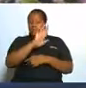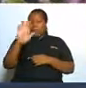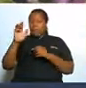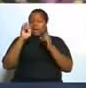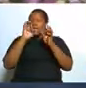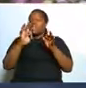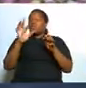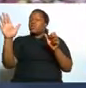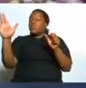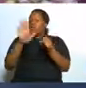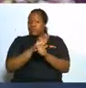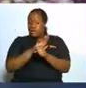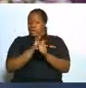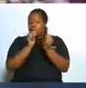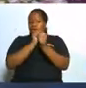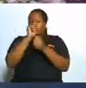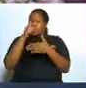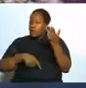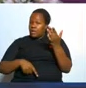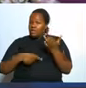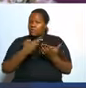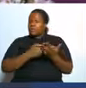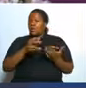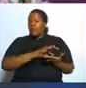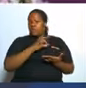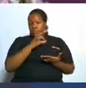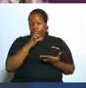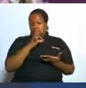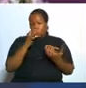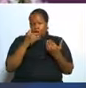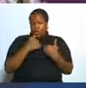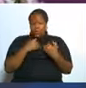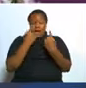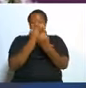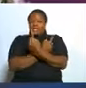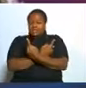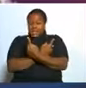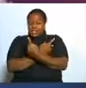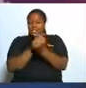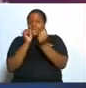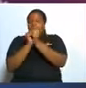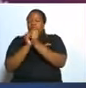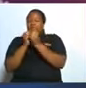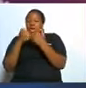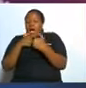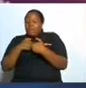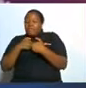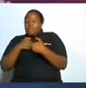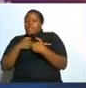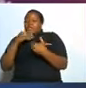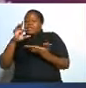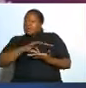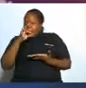with the holy spirit there is a difference between having a spirit and being filled